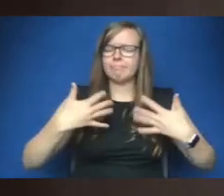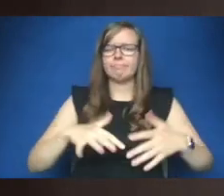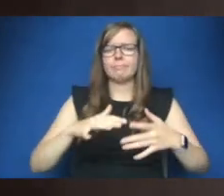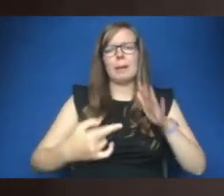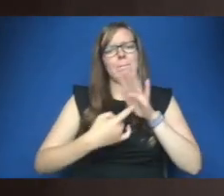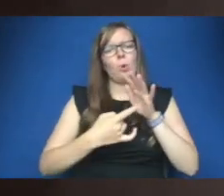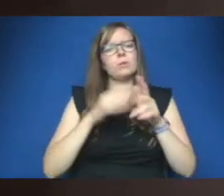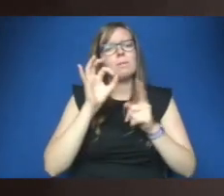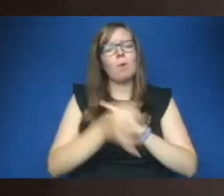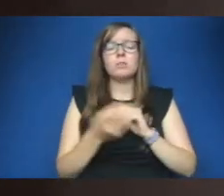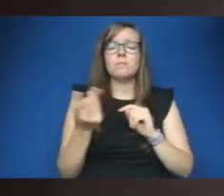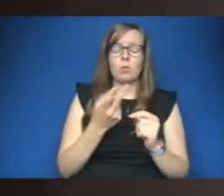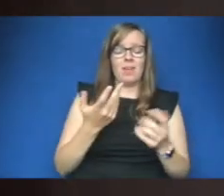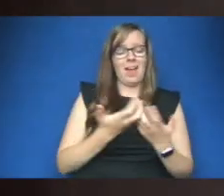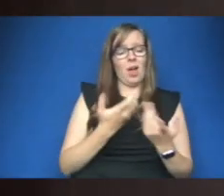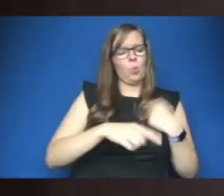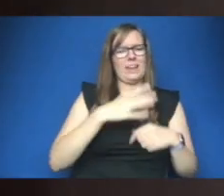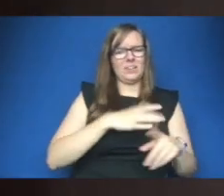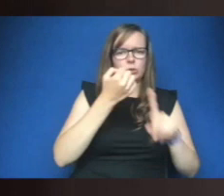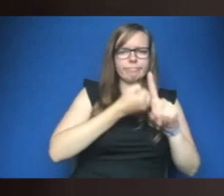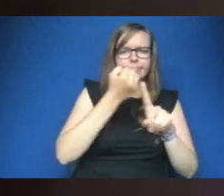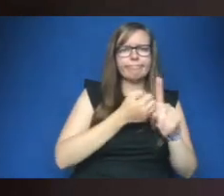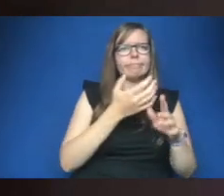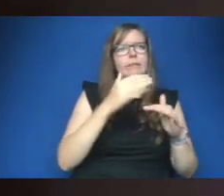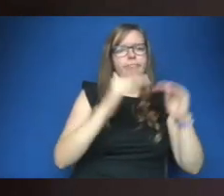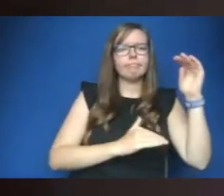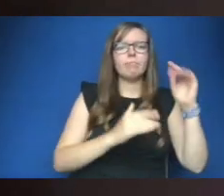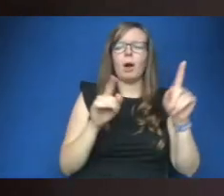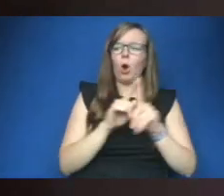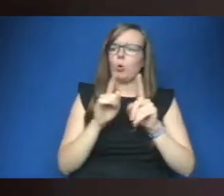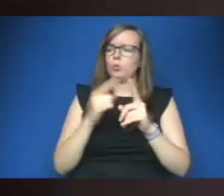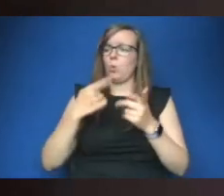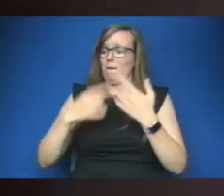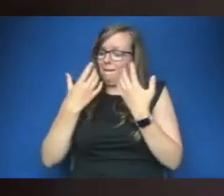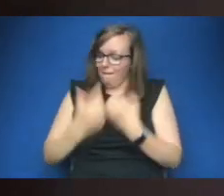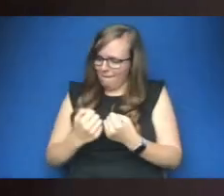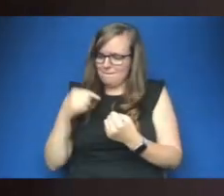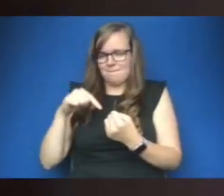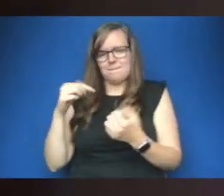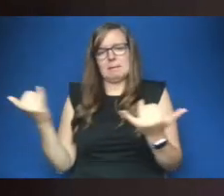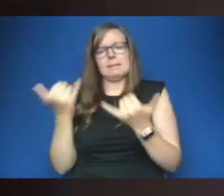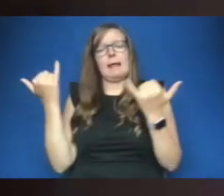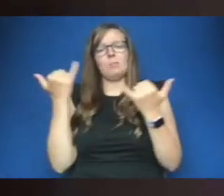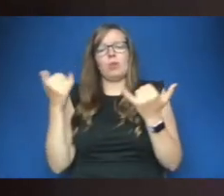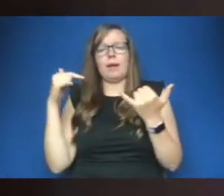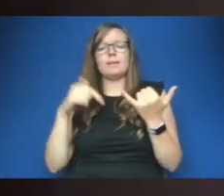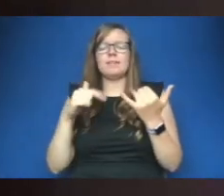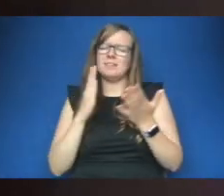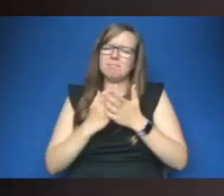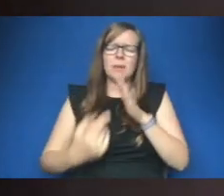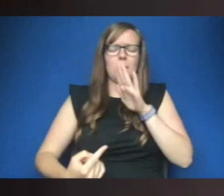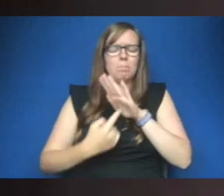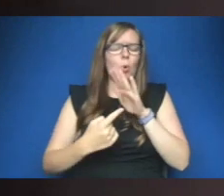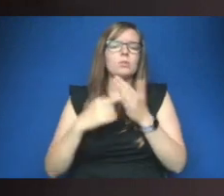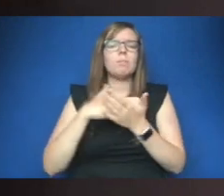we need to be tackling injustice but also celebrating what we have um which is a really important part of a recovery